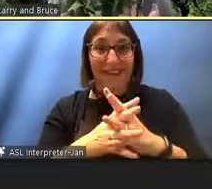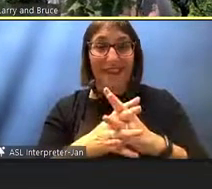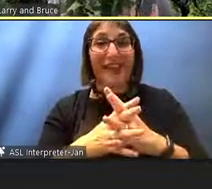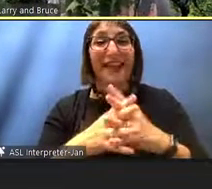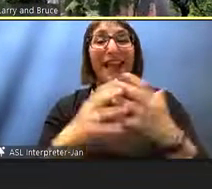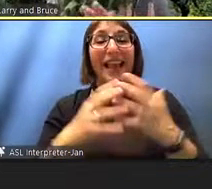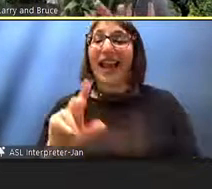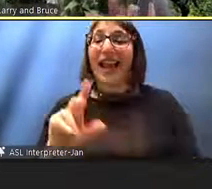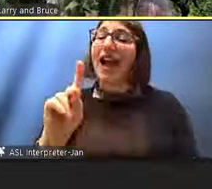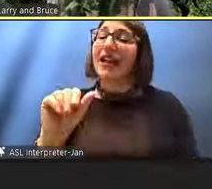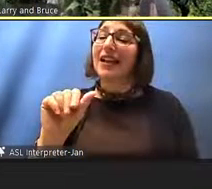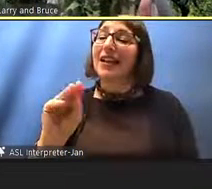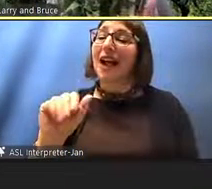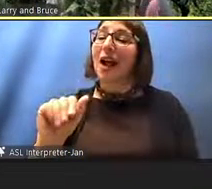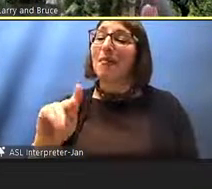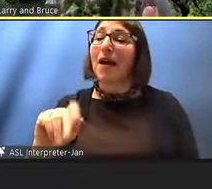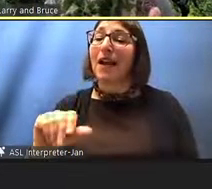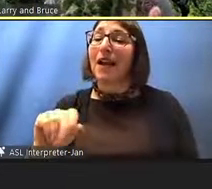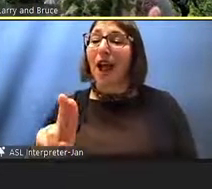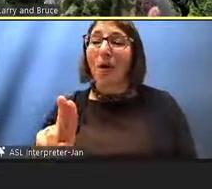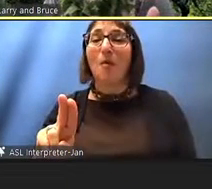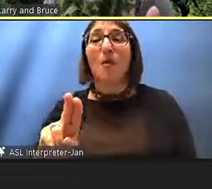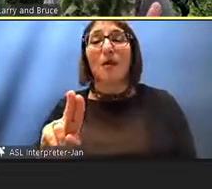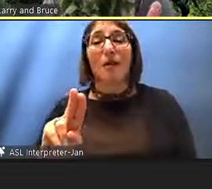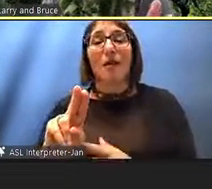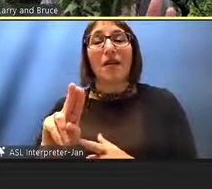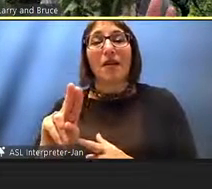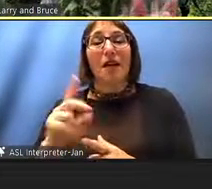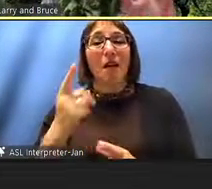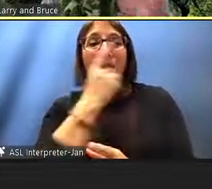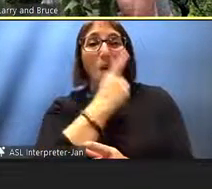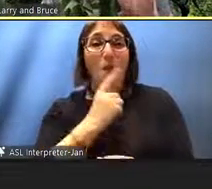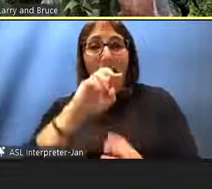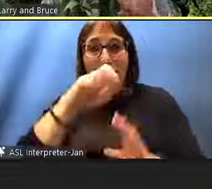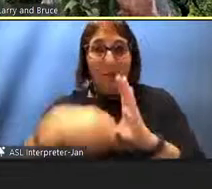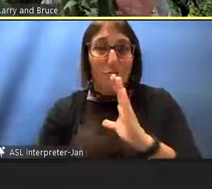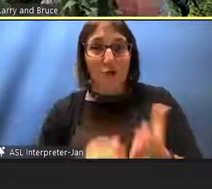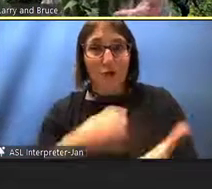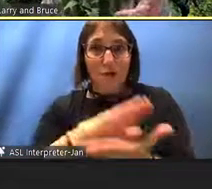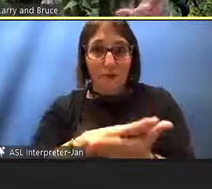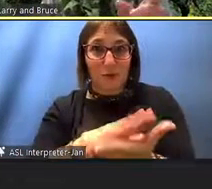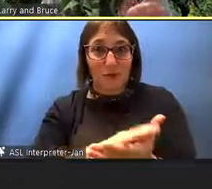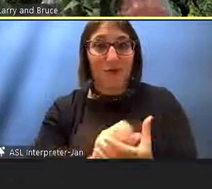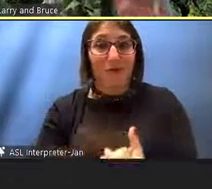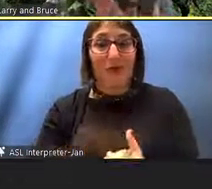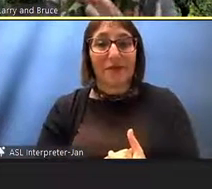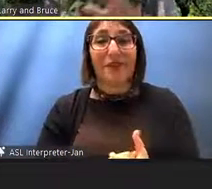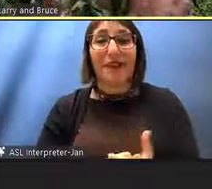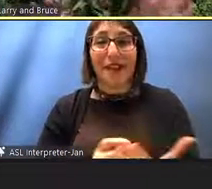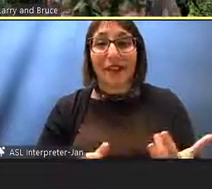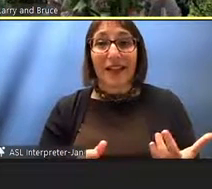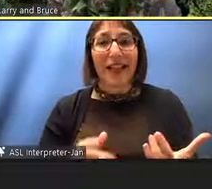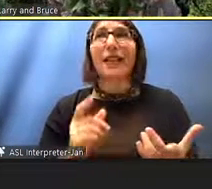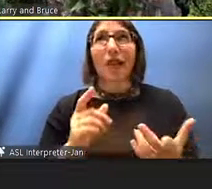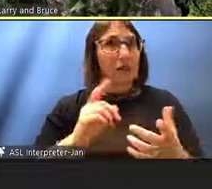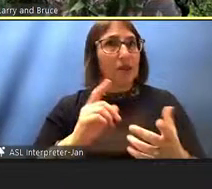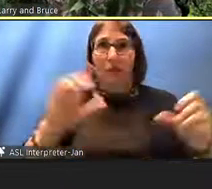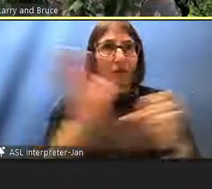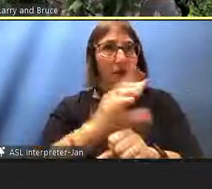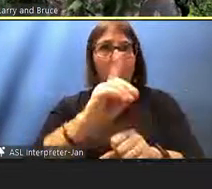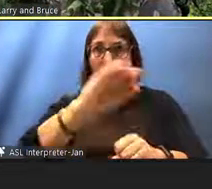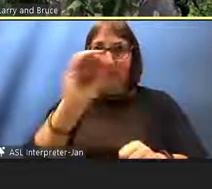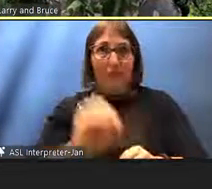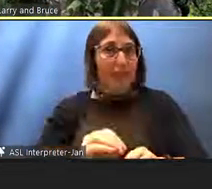Kamakau, Manaiakalani Kamakau Hawaiian Immersion School, one of our six immersion, complete immersion sites